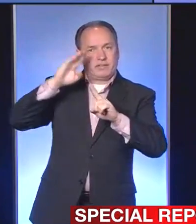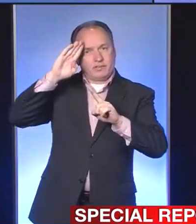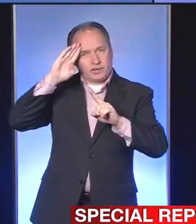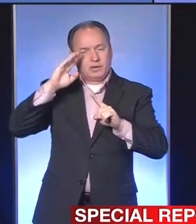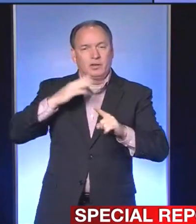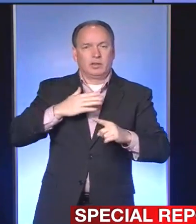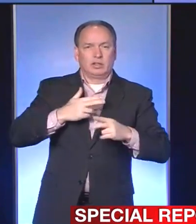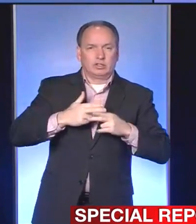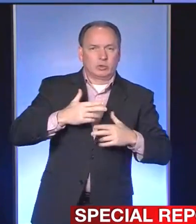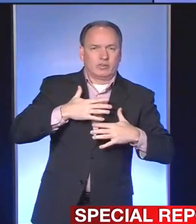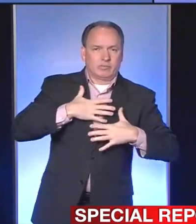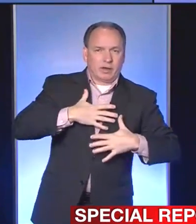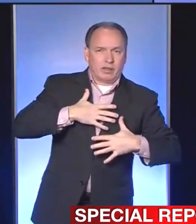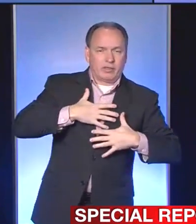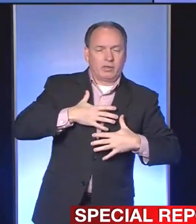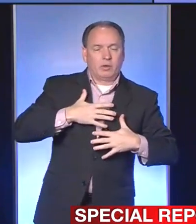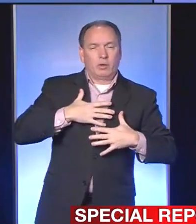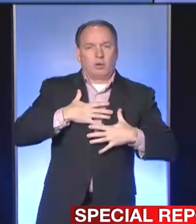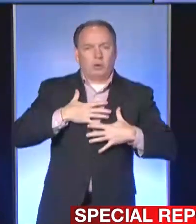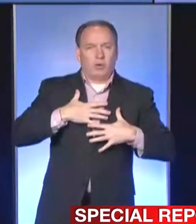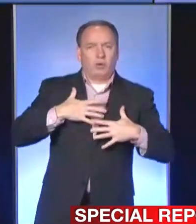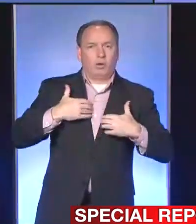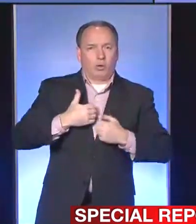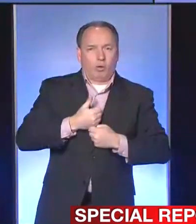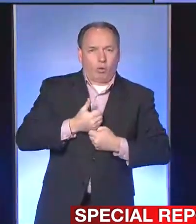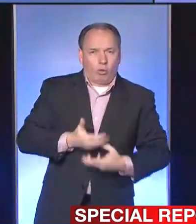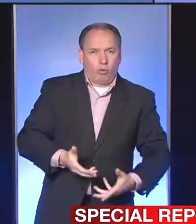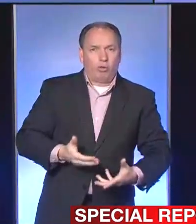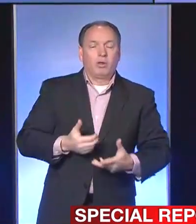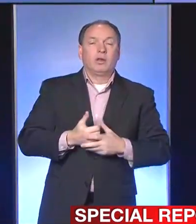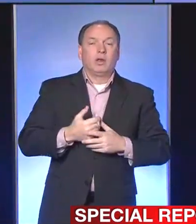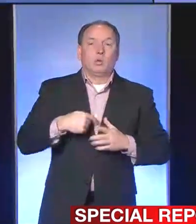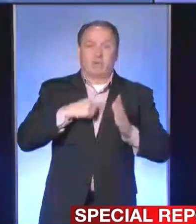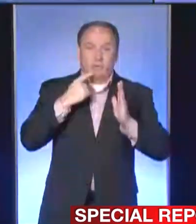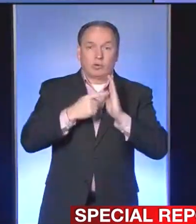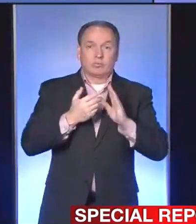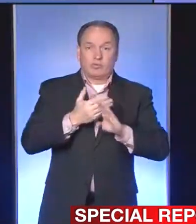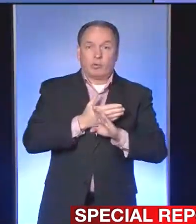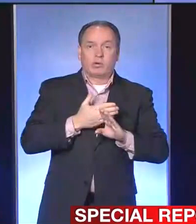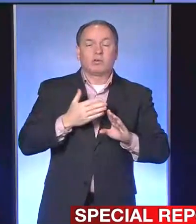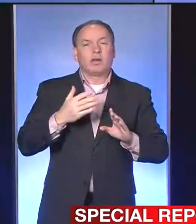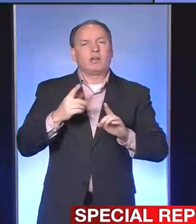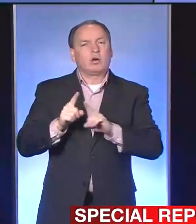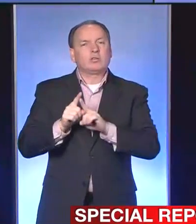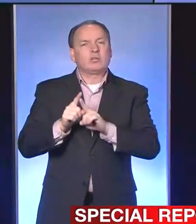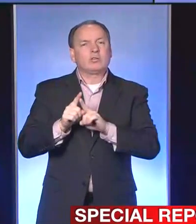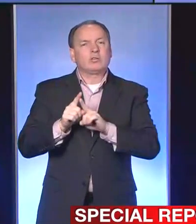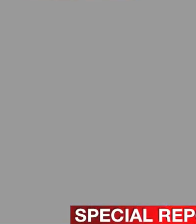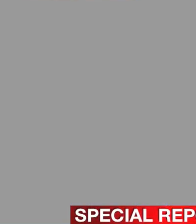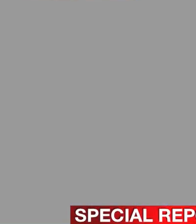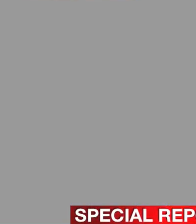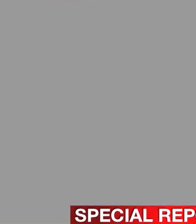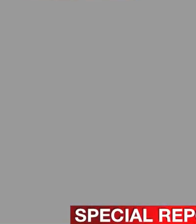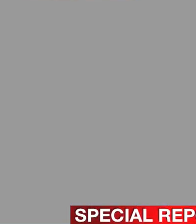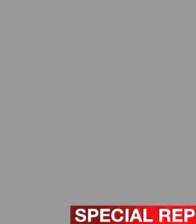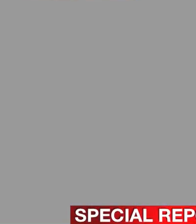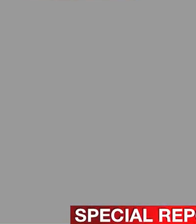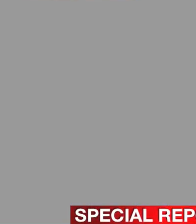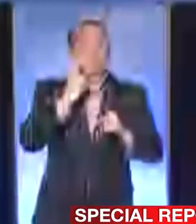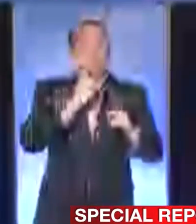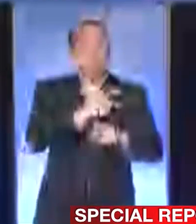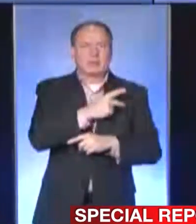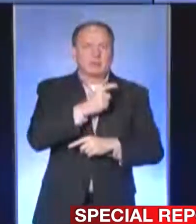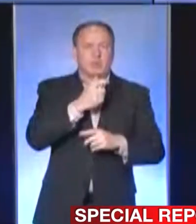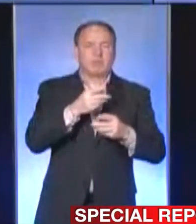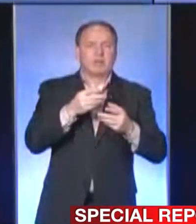shortness of breath, which we've noted before in this conversation. And there's other symptoms too. We see some, we've seen recently patients who